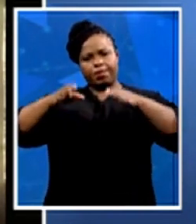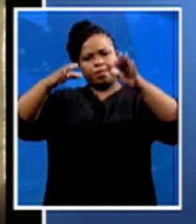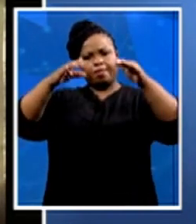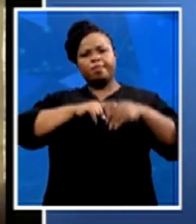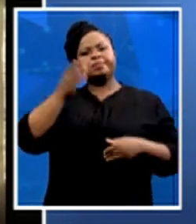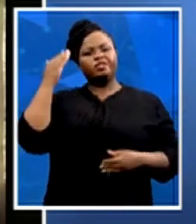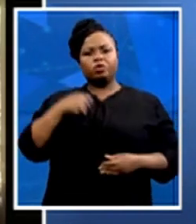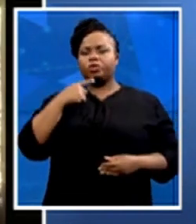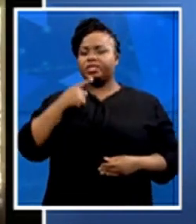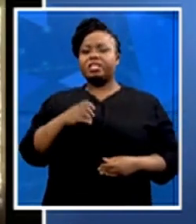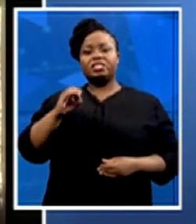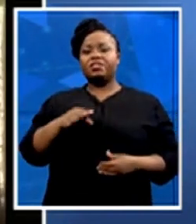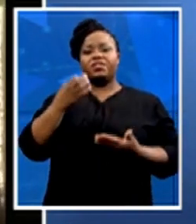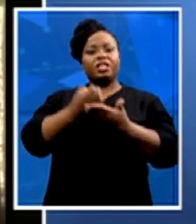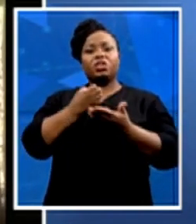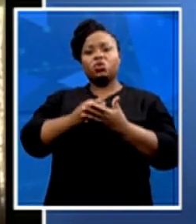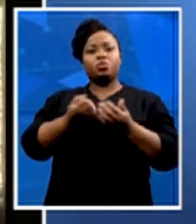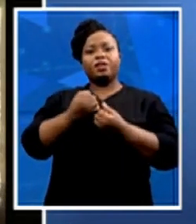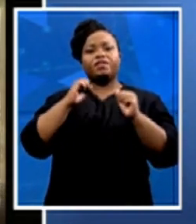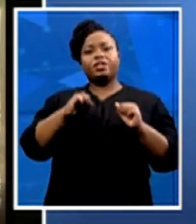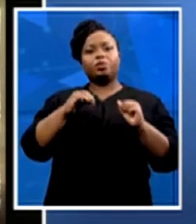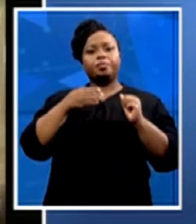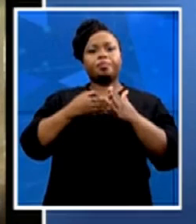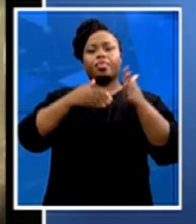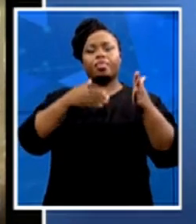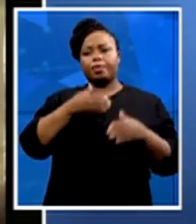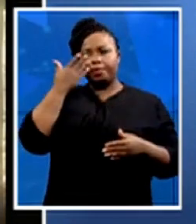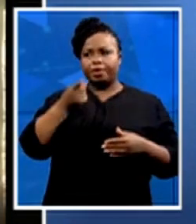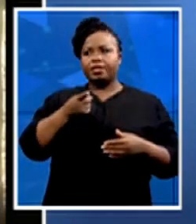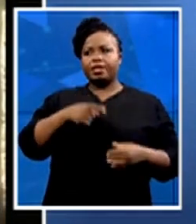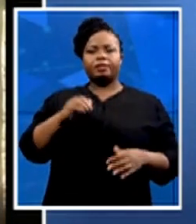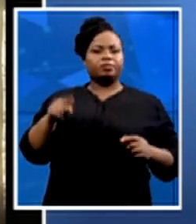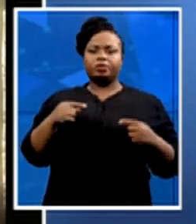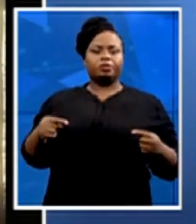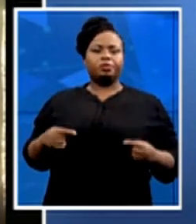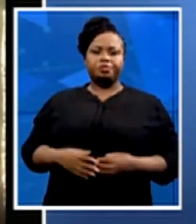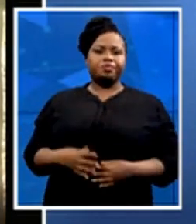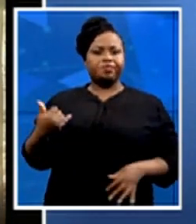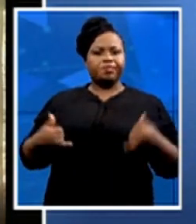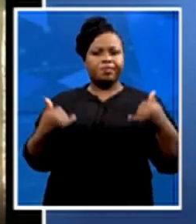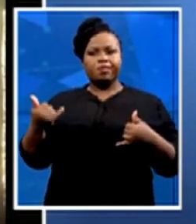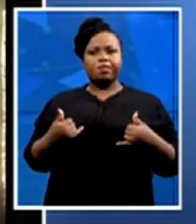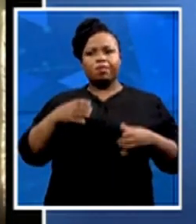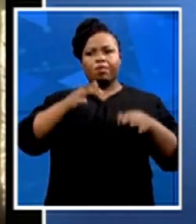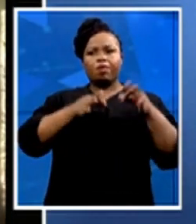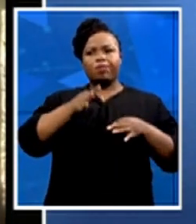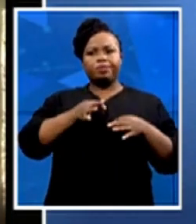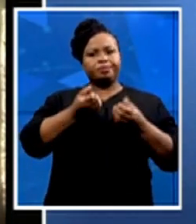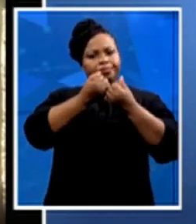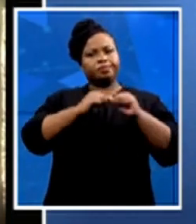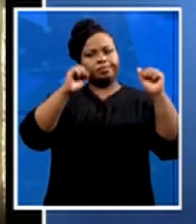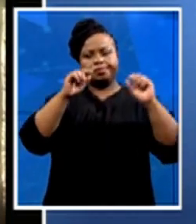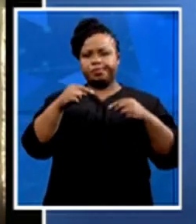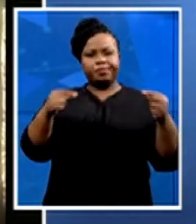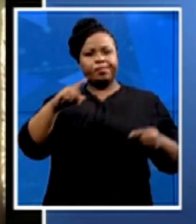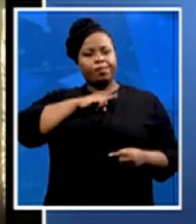really, you cannot enjoy fully your political freedom without economic freedom. And the Youth League has always